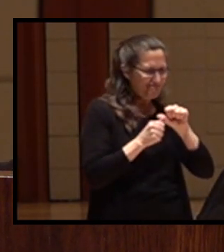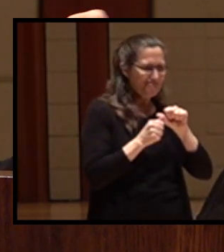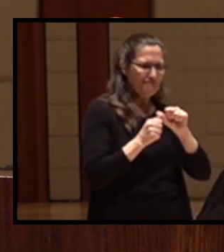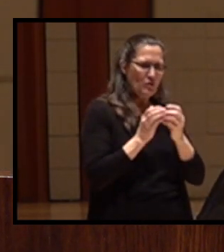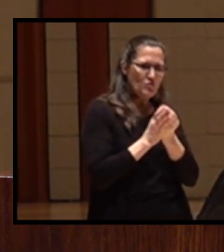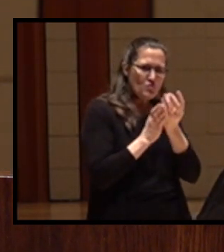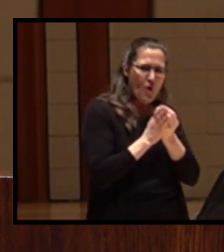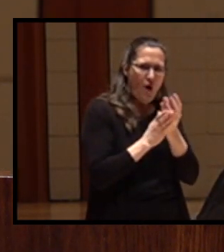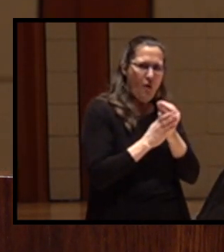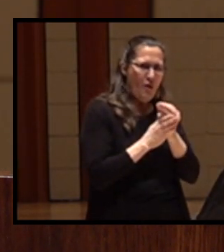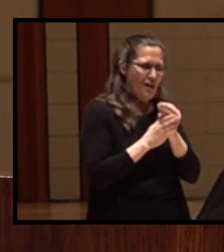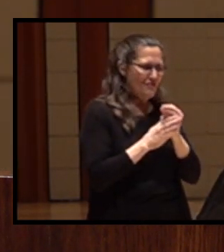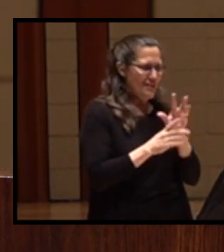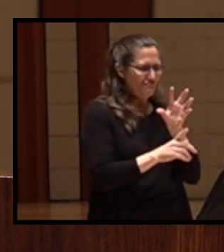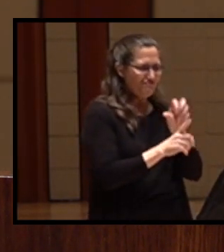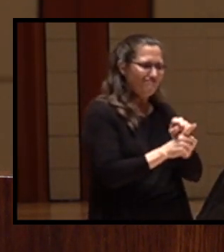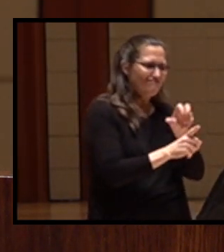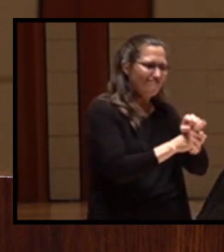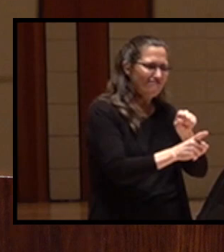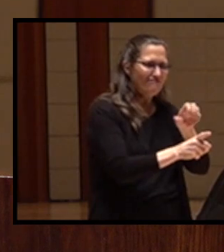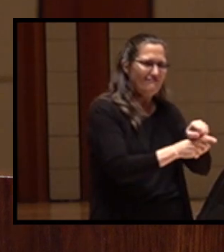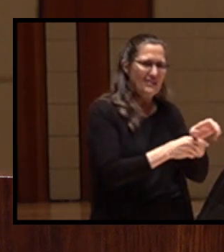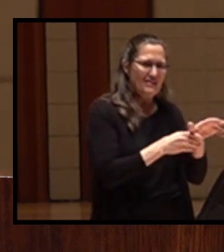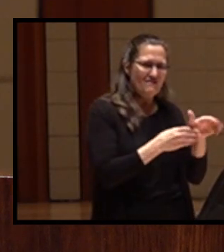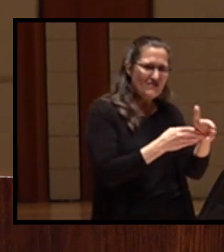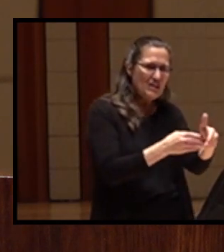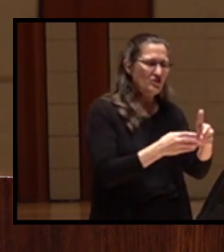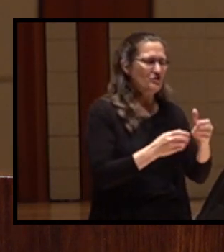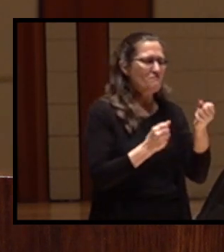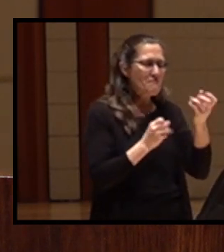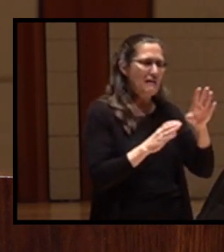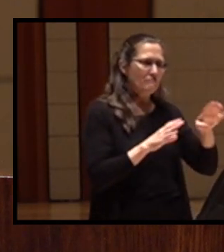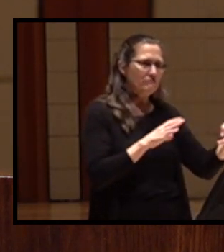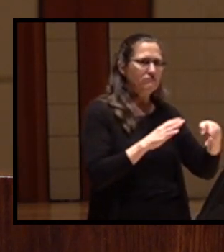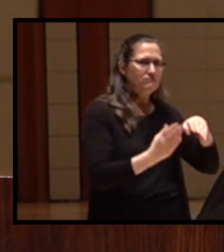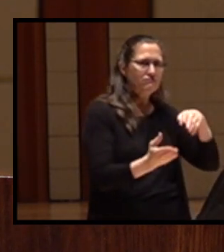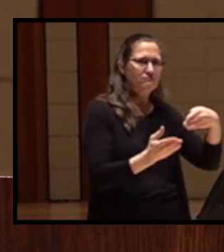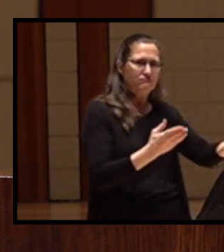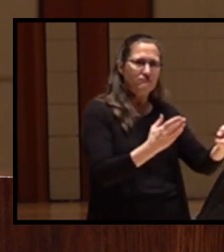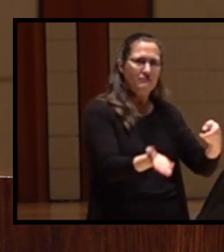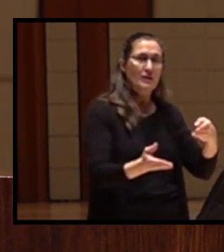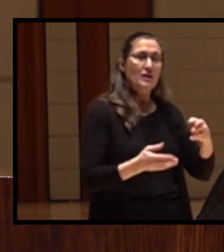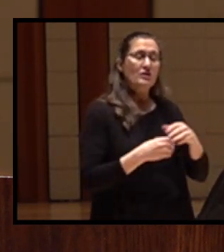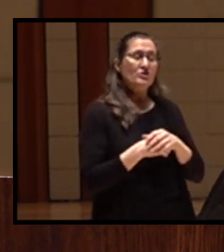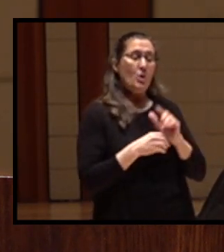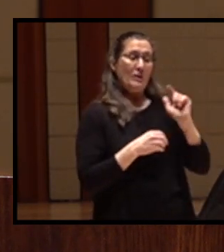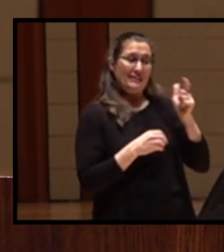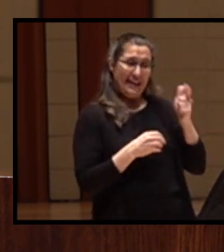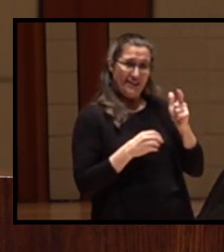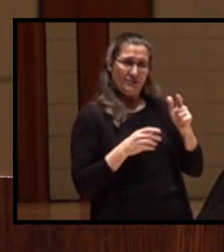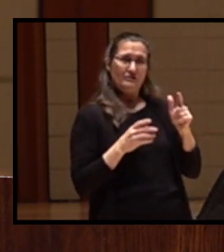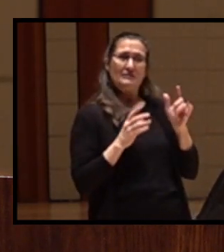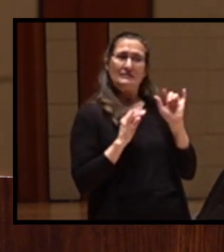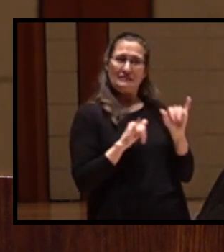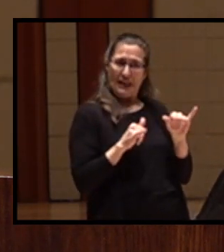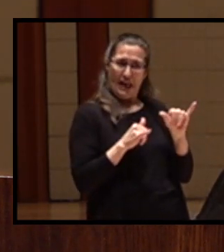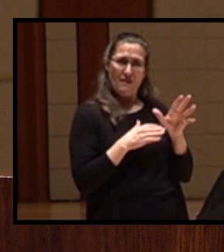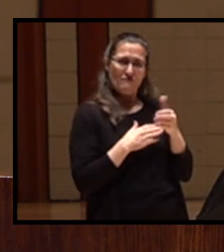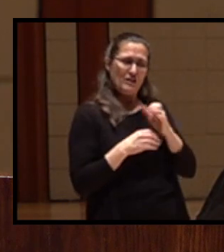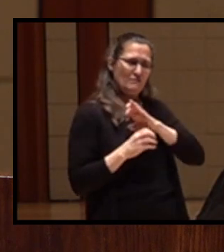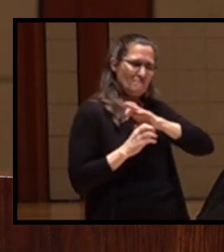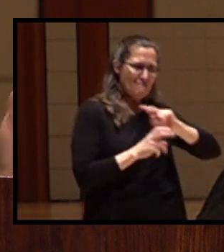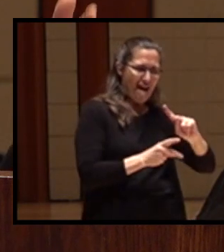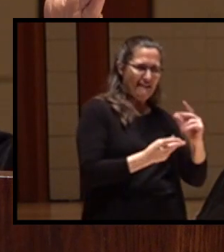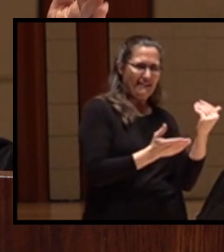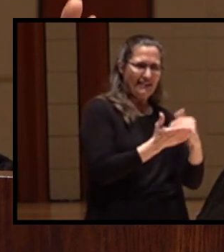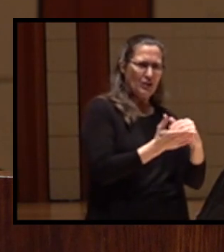So all those fish died. The result of that was that when the runs, those same runs returned two to three years later, which of course